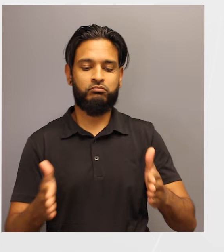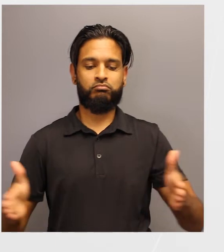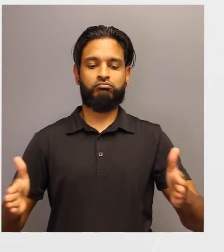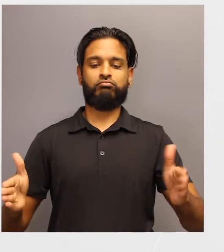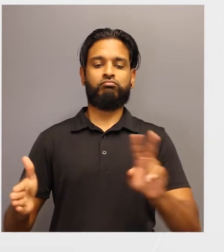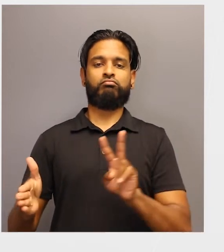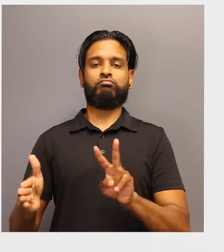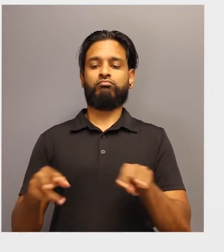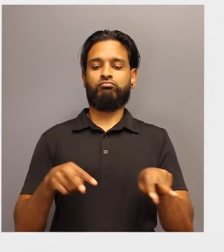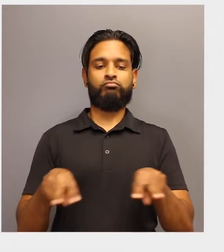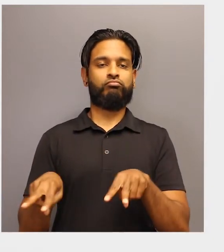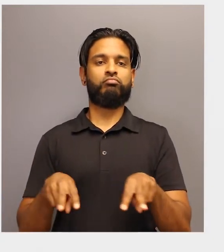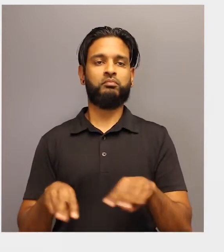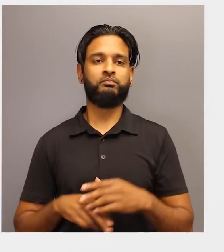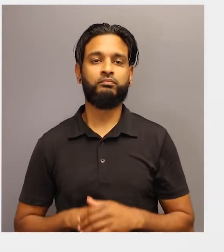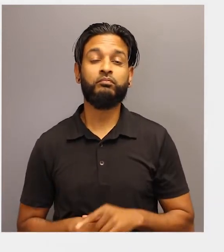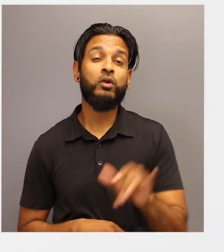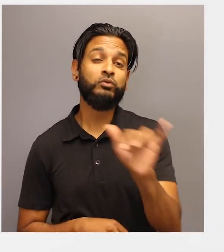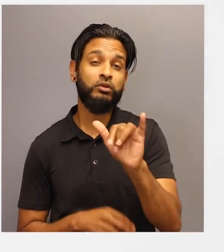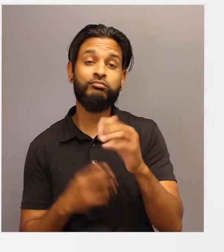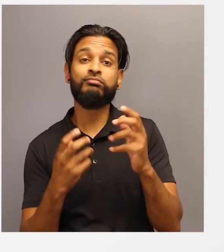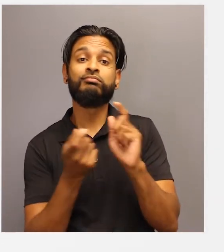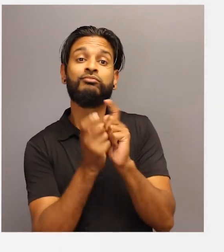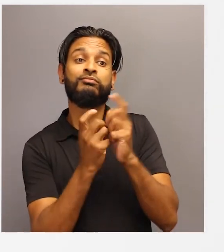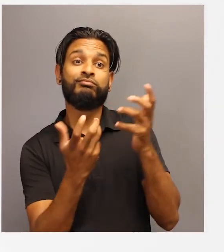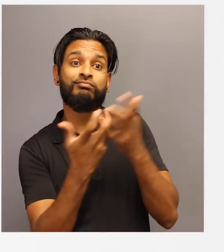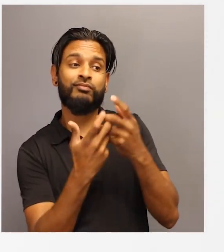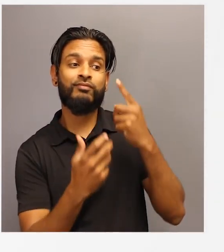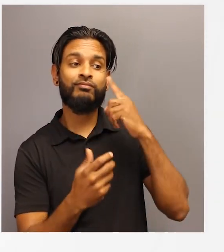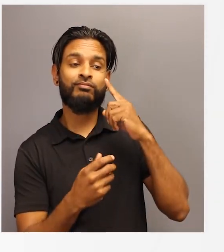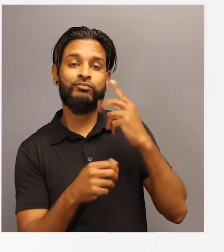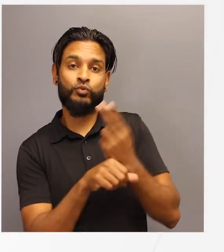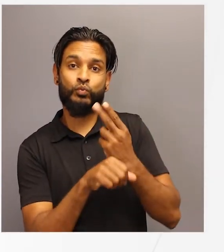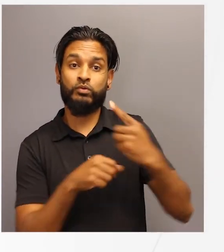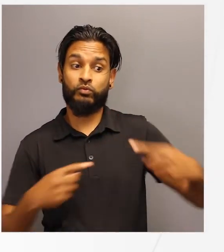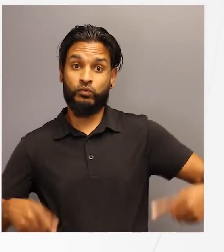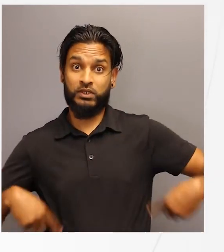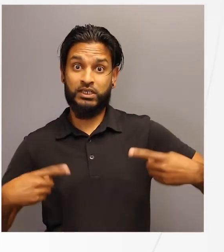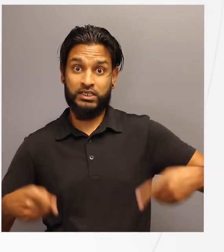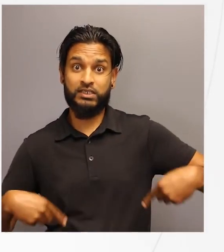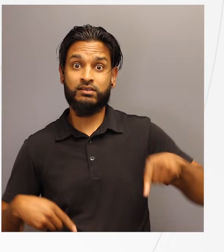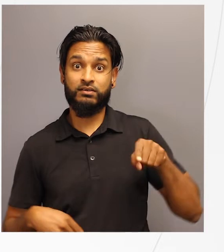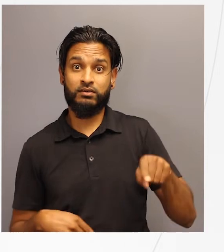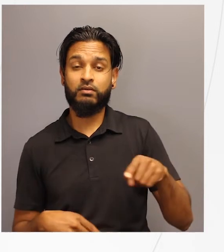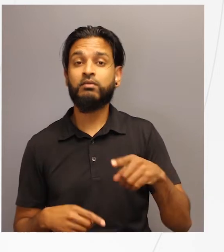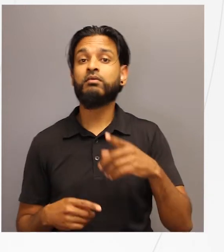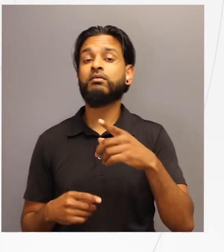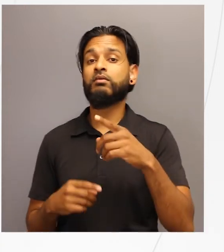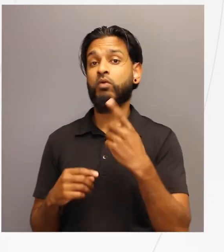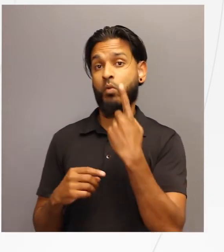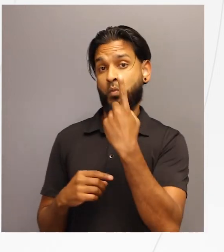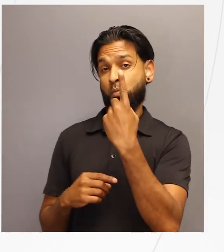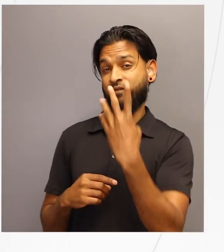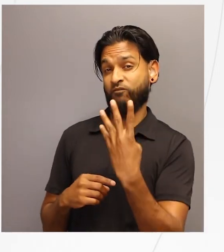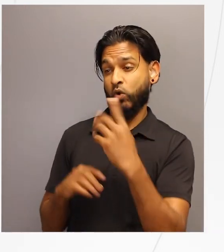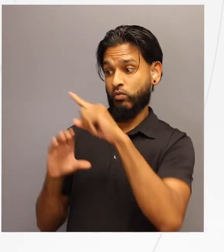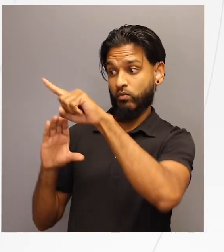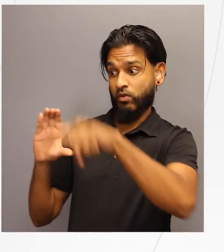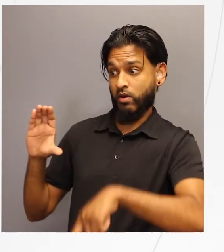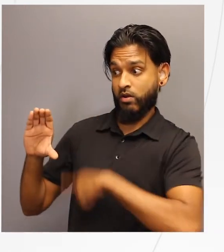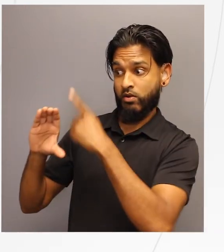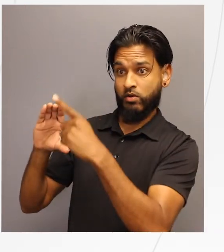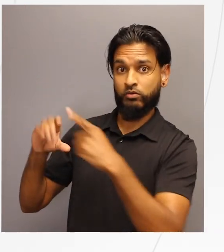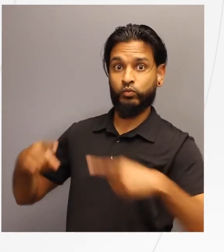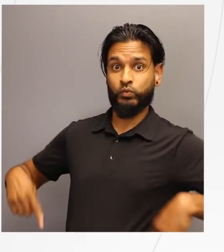This activity can also be adapted for students with mobility impairments. For wheelchair users, remember one quarter turn of the wheel equals one step.